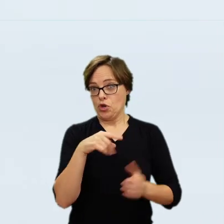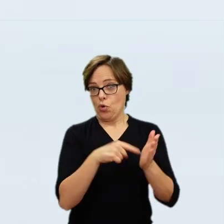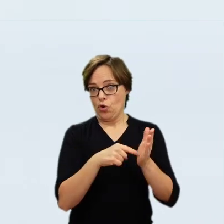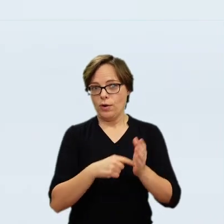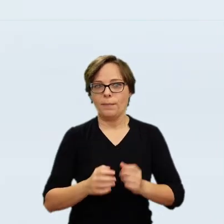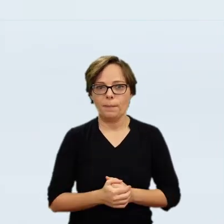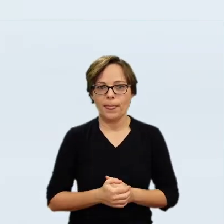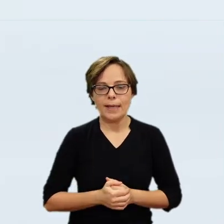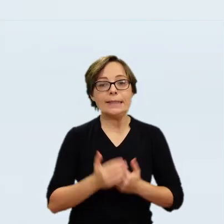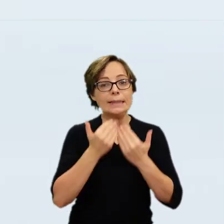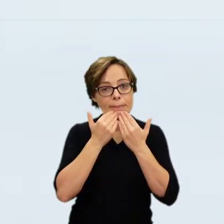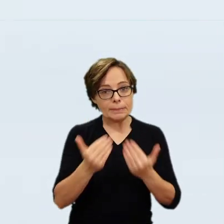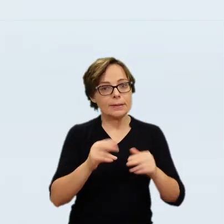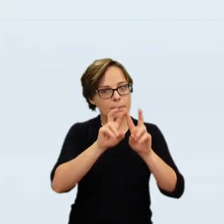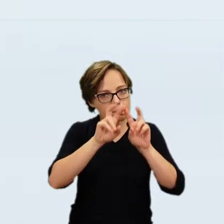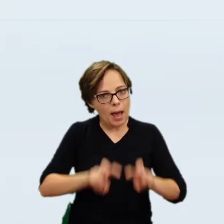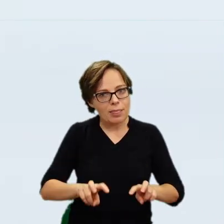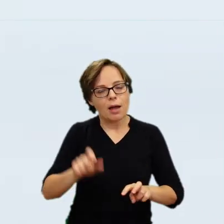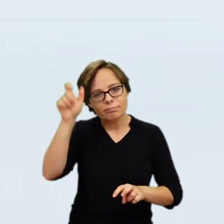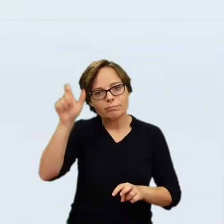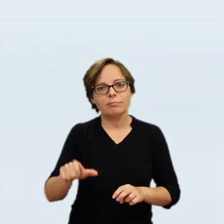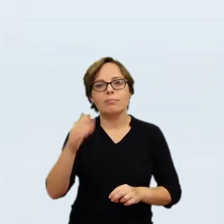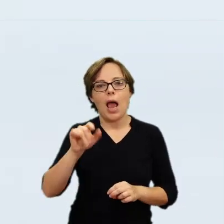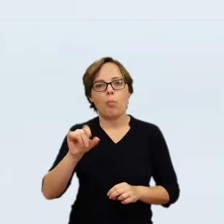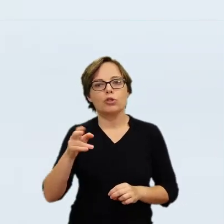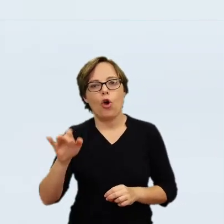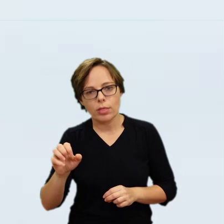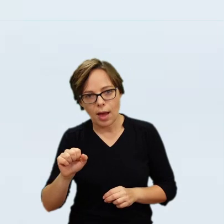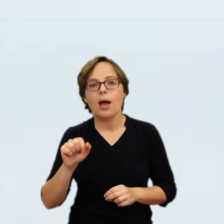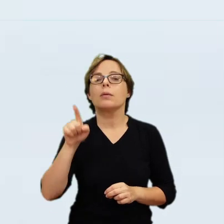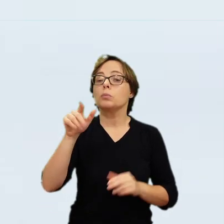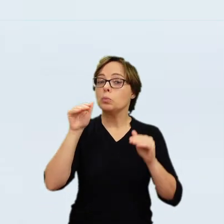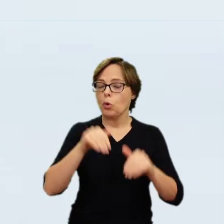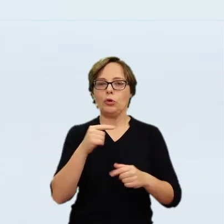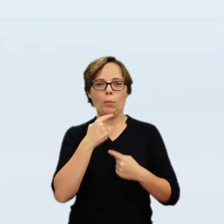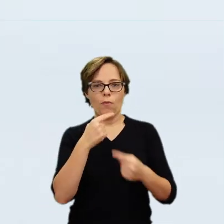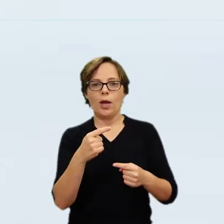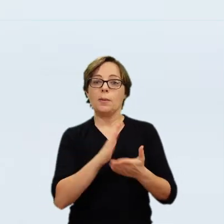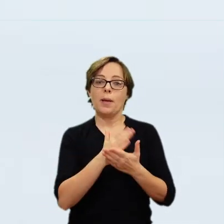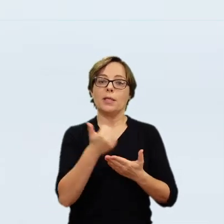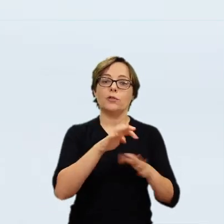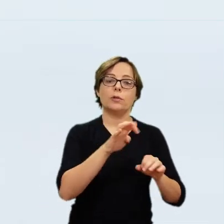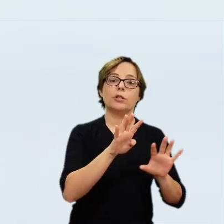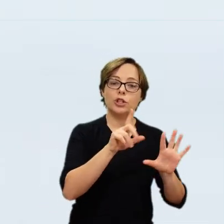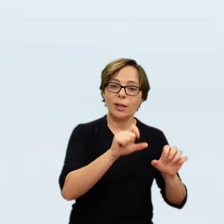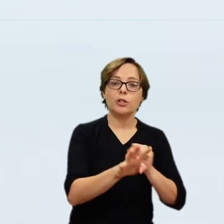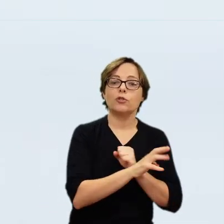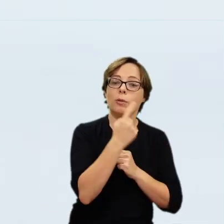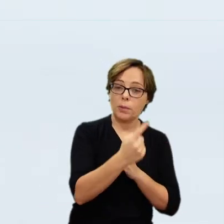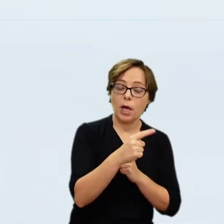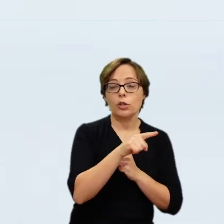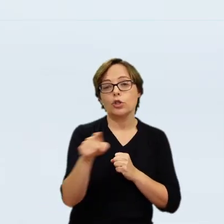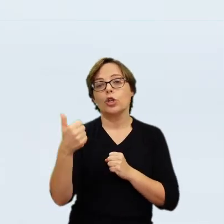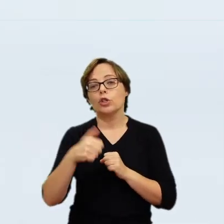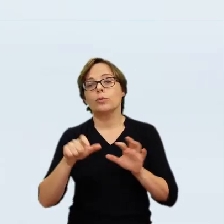for the impending marriage, of course. There is a lot of rubbish on the walls of this gigantic hall in this very curious building. In